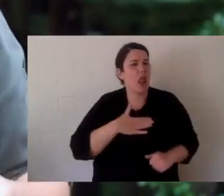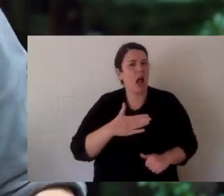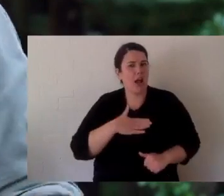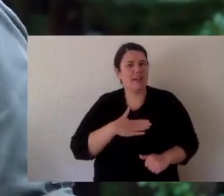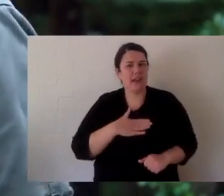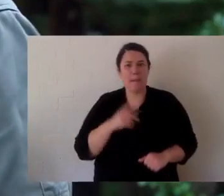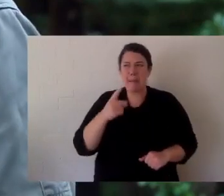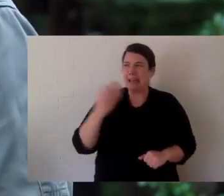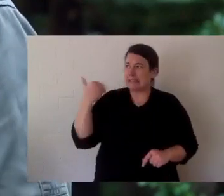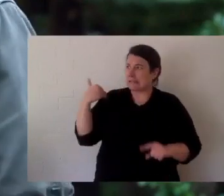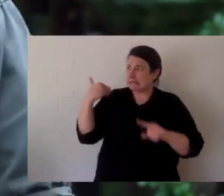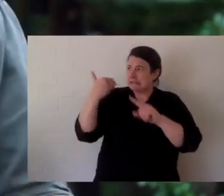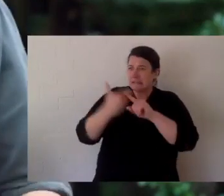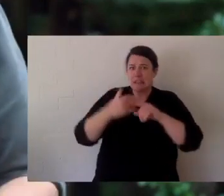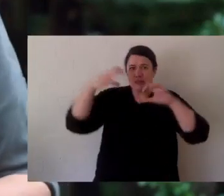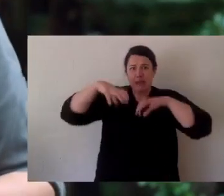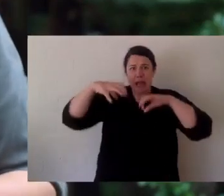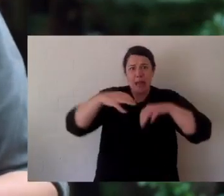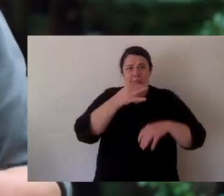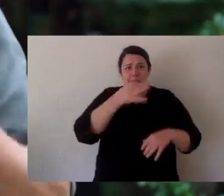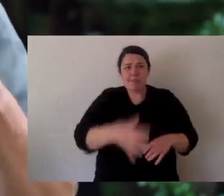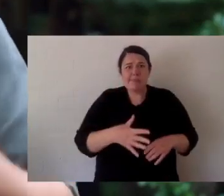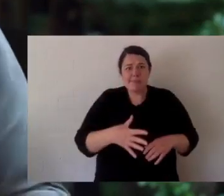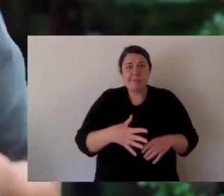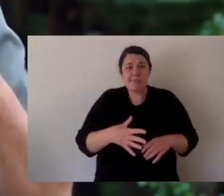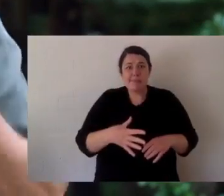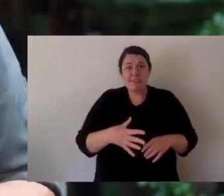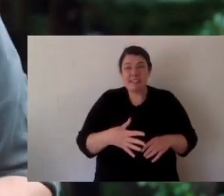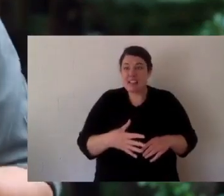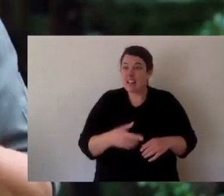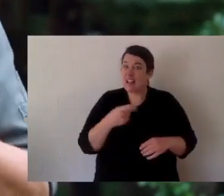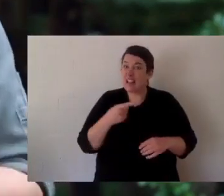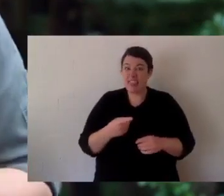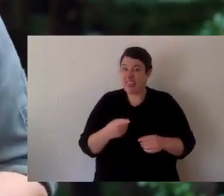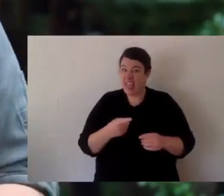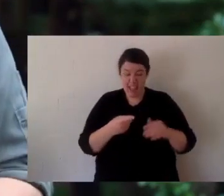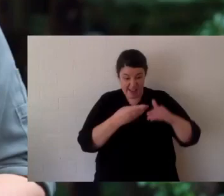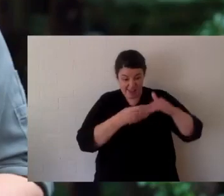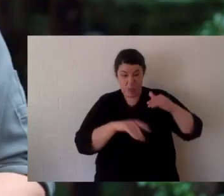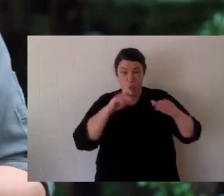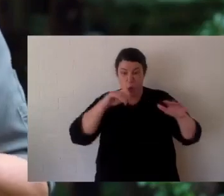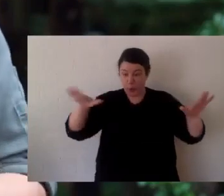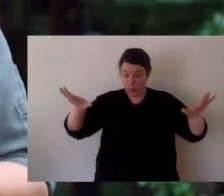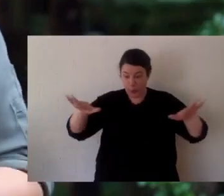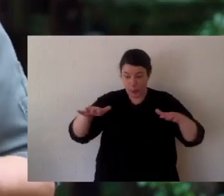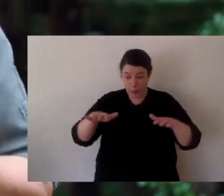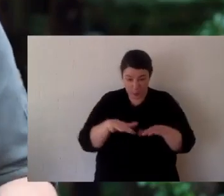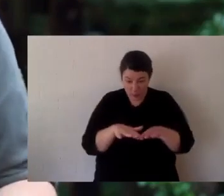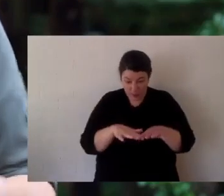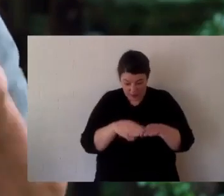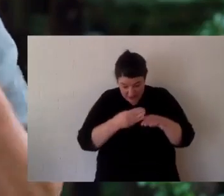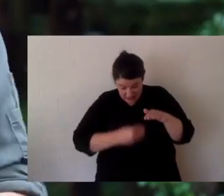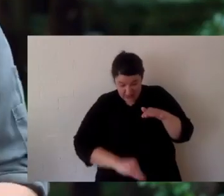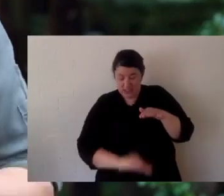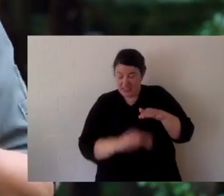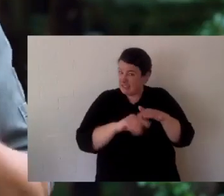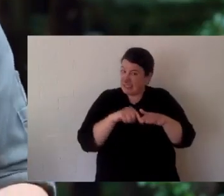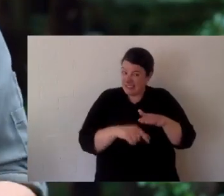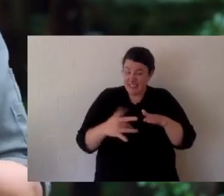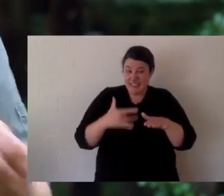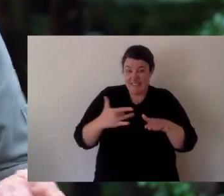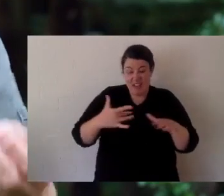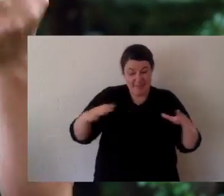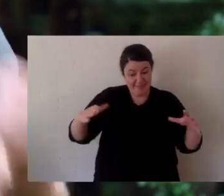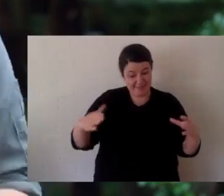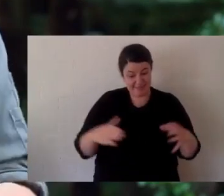and in the enormous drought that we just had the only places you could find turtles were in these big rocky holes. That was their